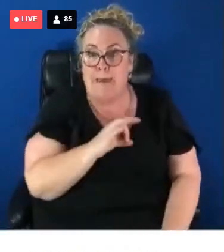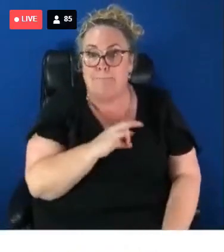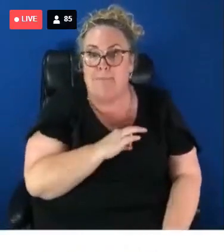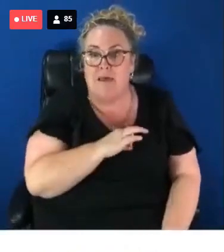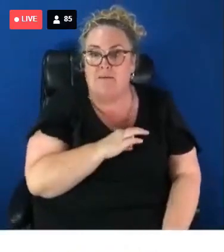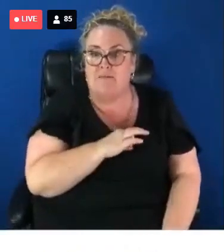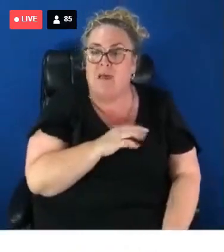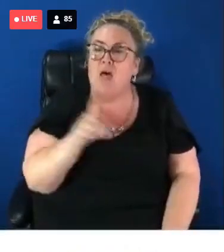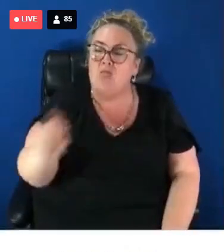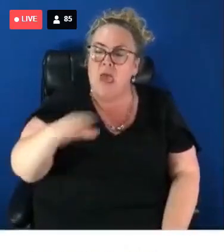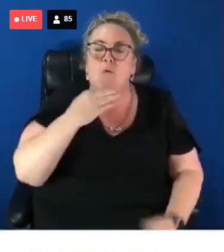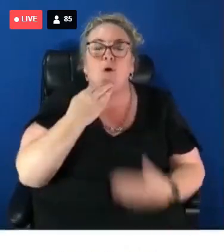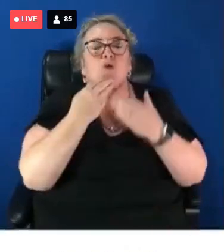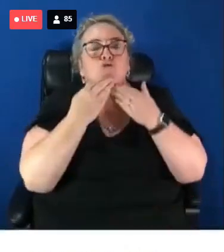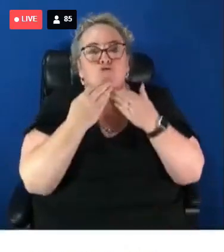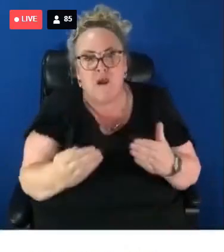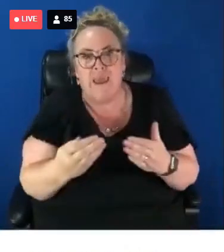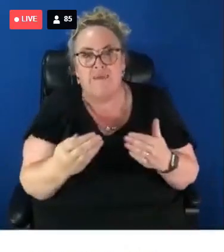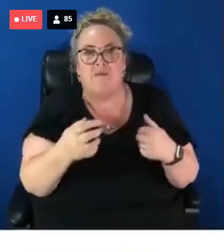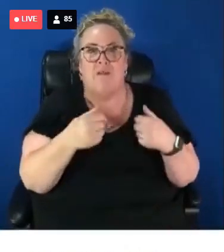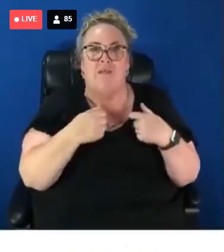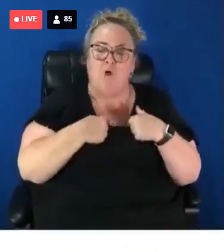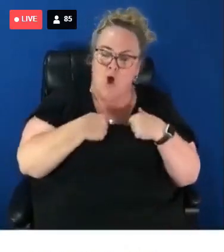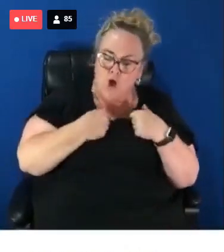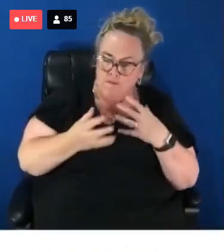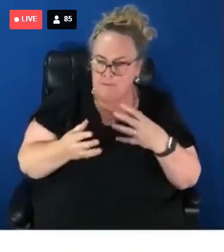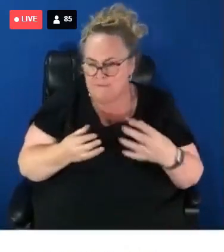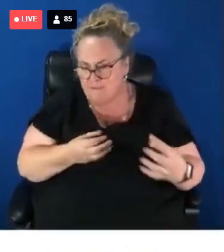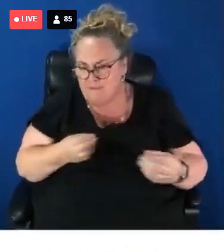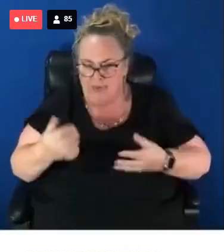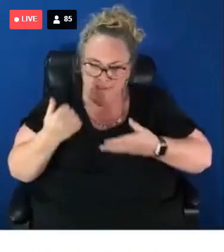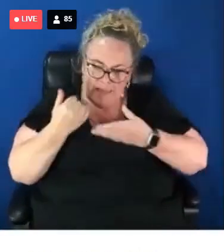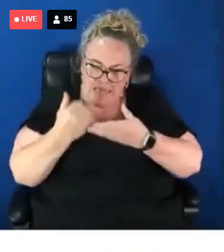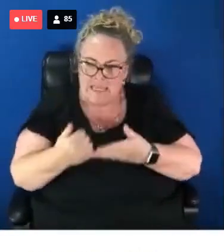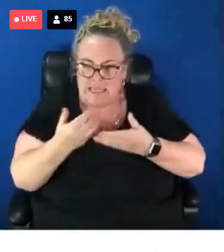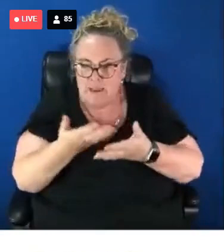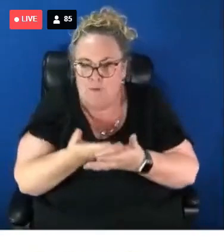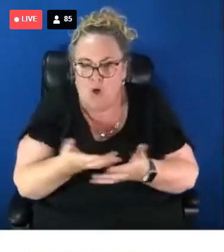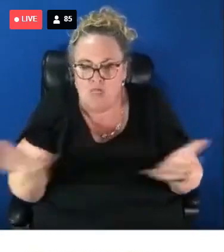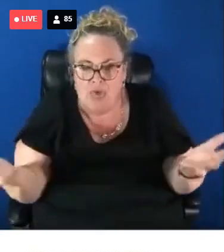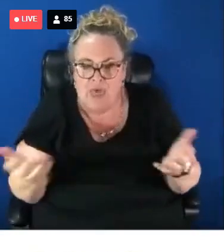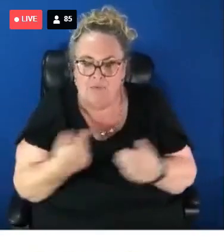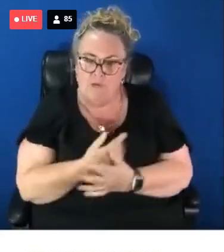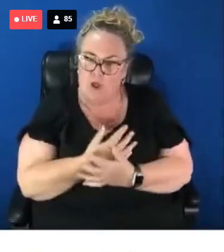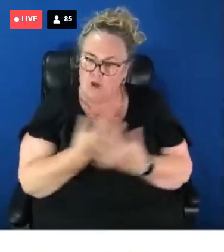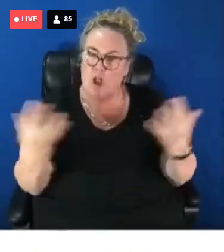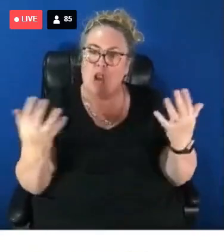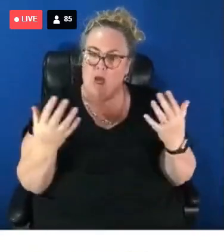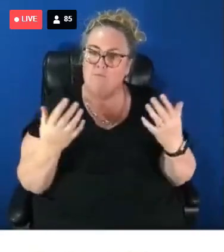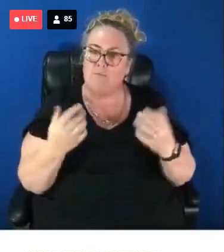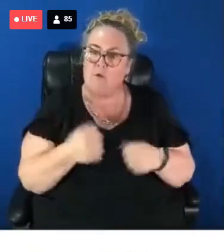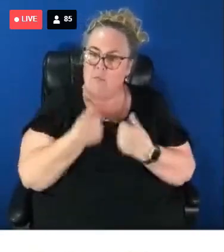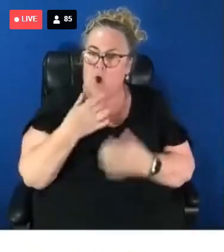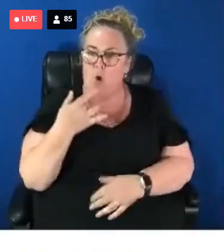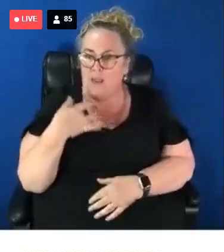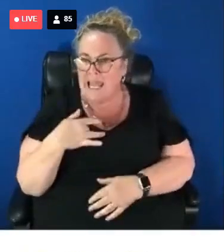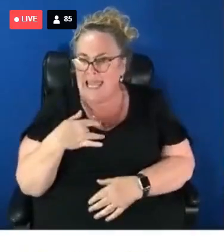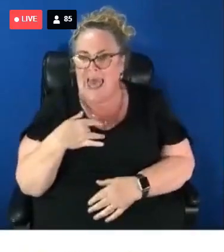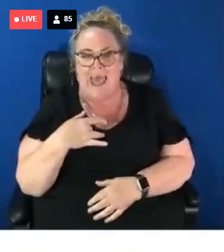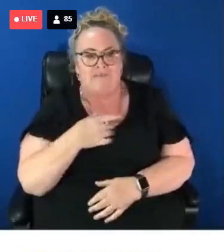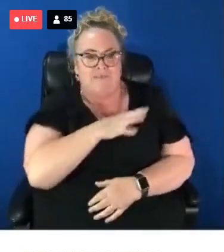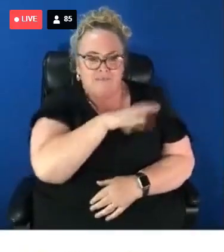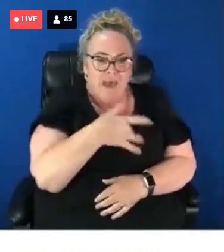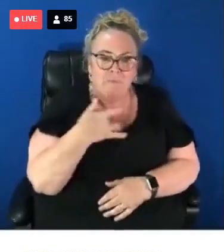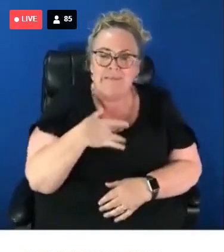grateful for us bending over backwards, and many of our members putting their own lives and their families' lives at risk to provide that much-needed support.